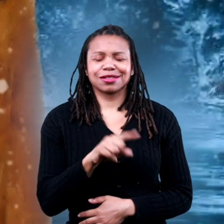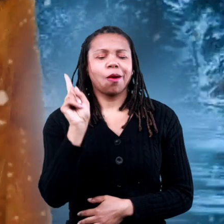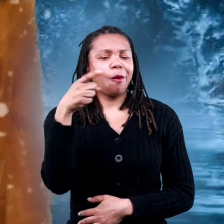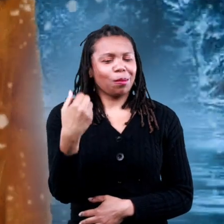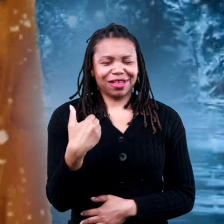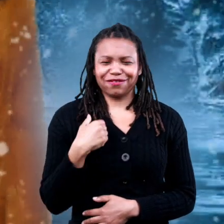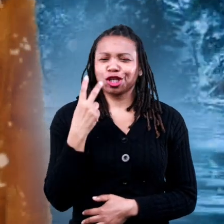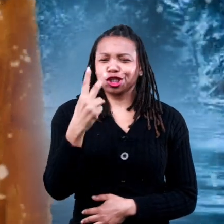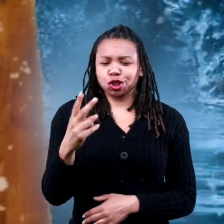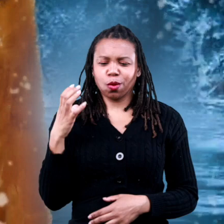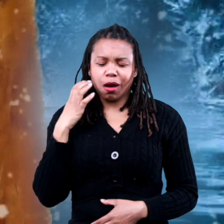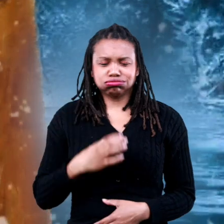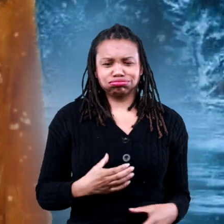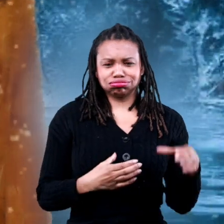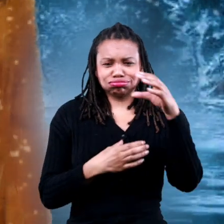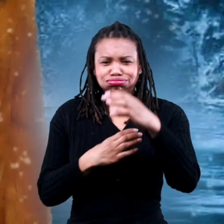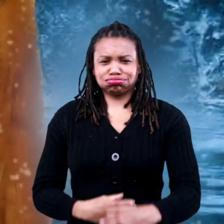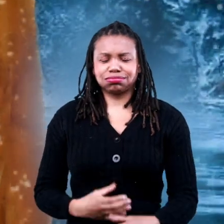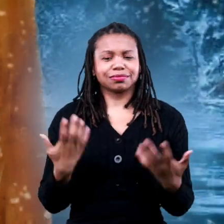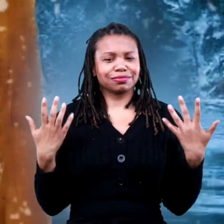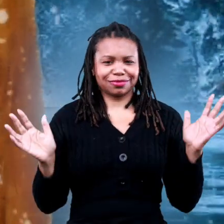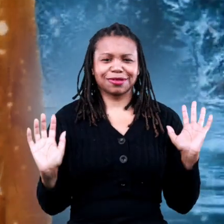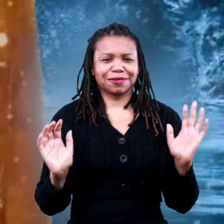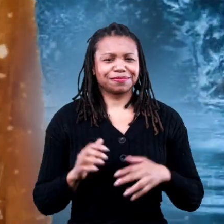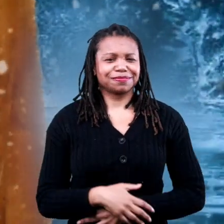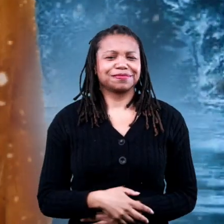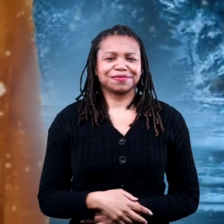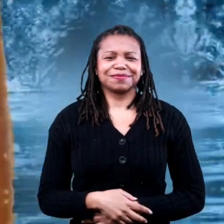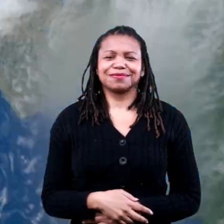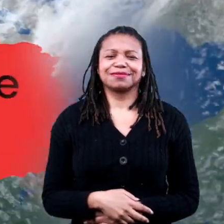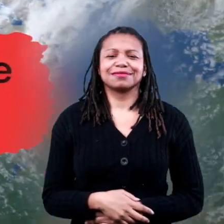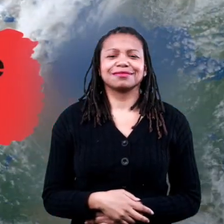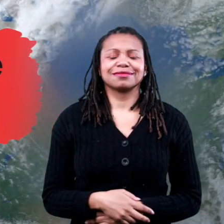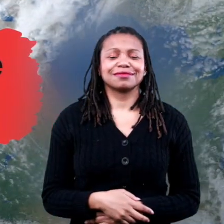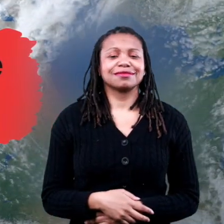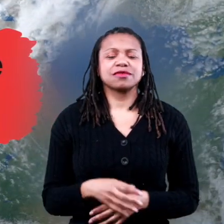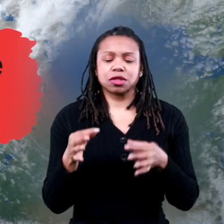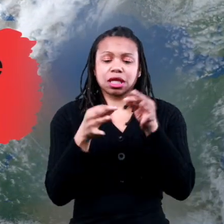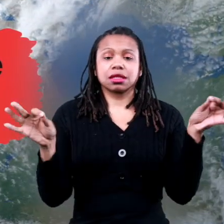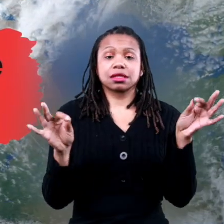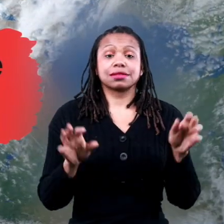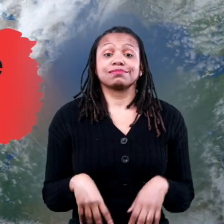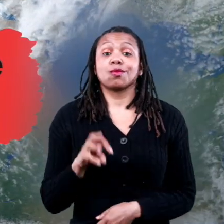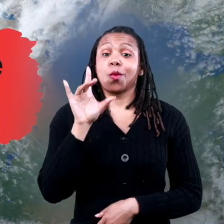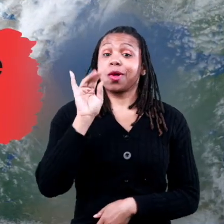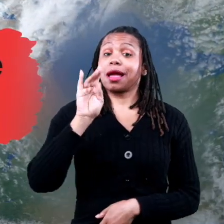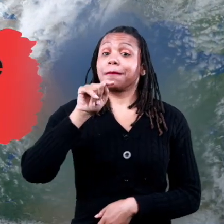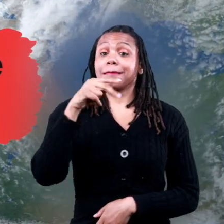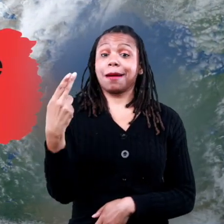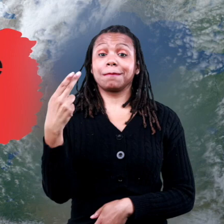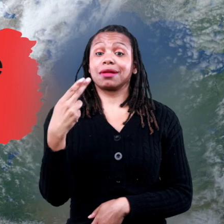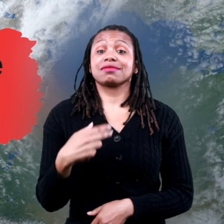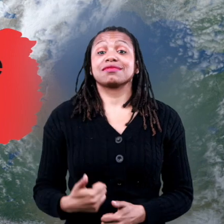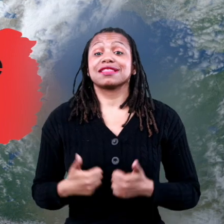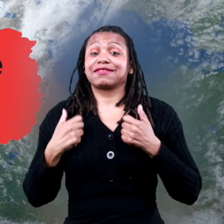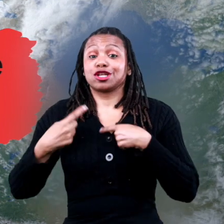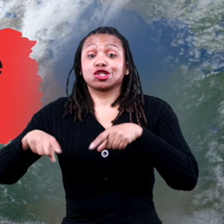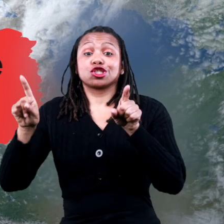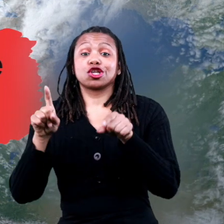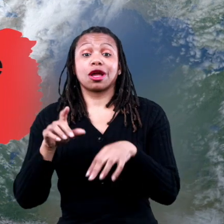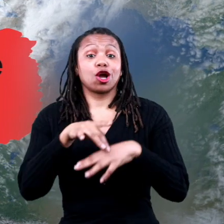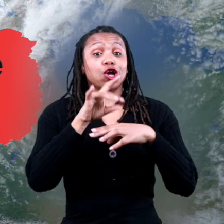false they only had two layers of fur fill in the blank woolly